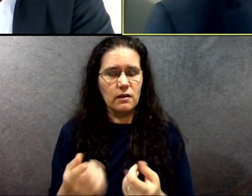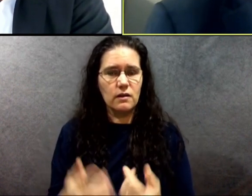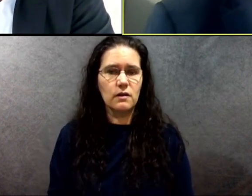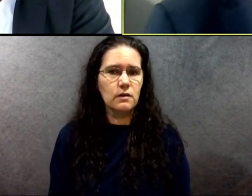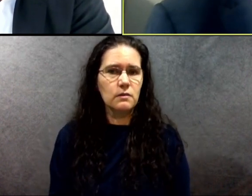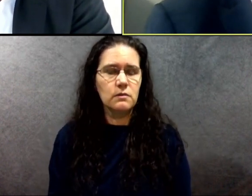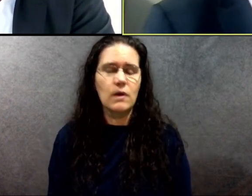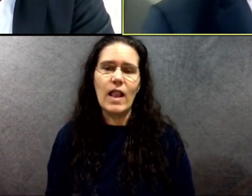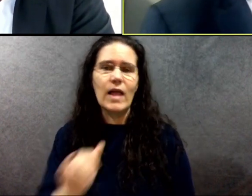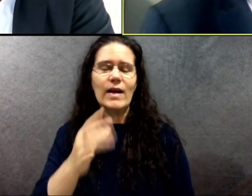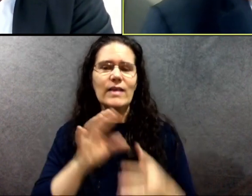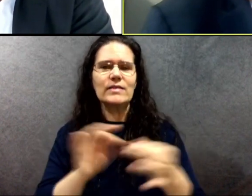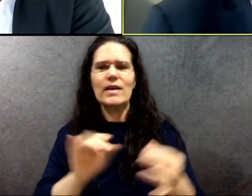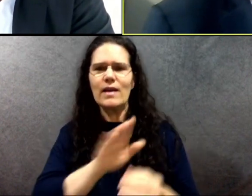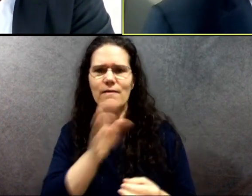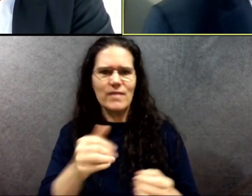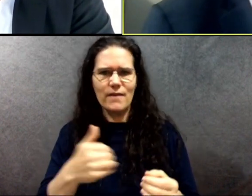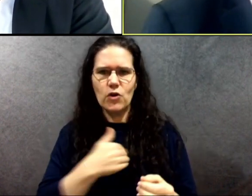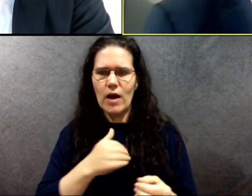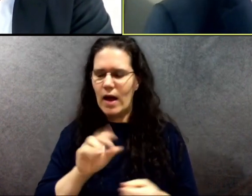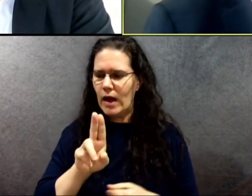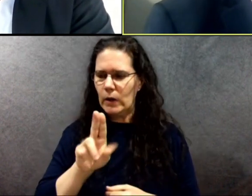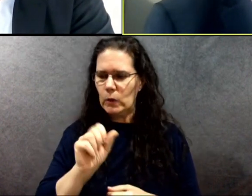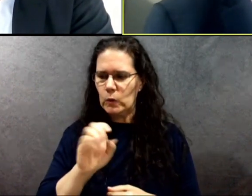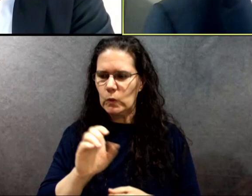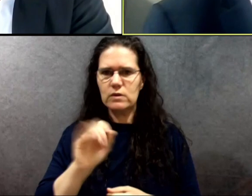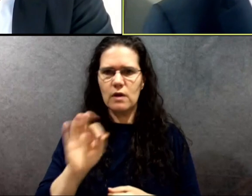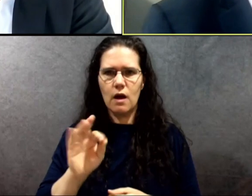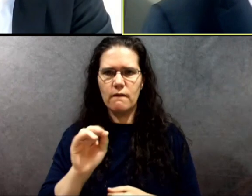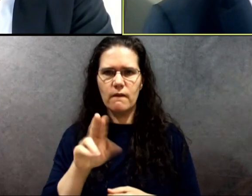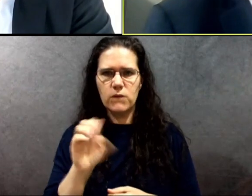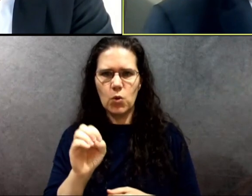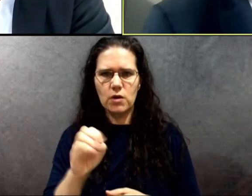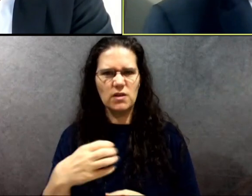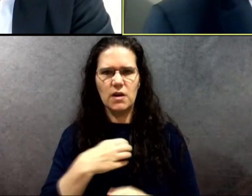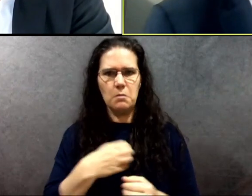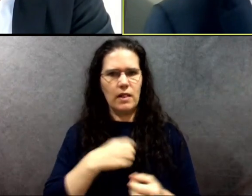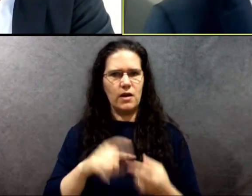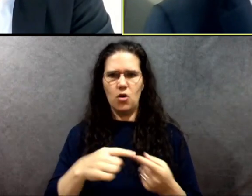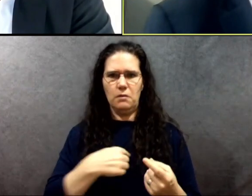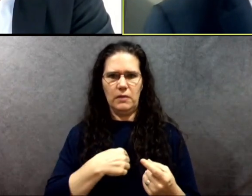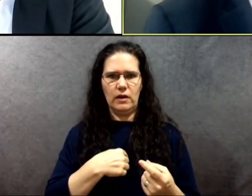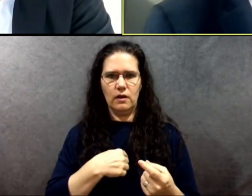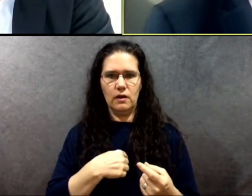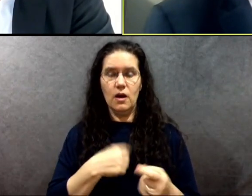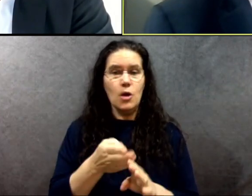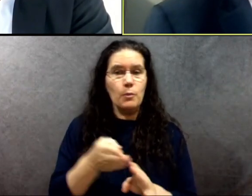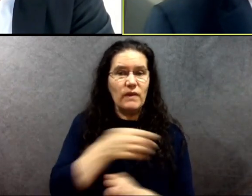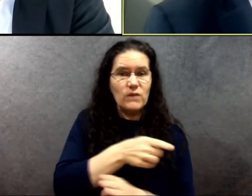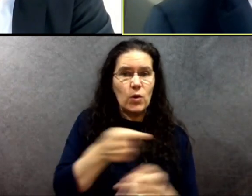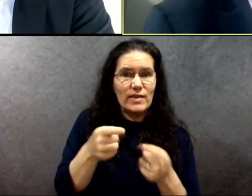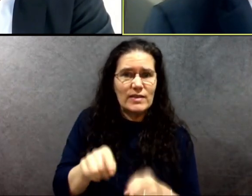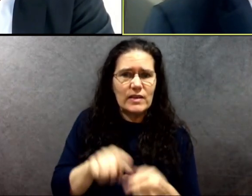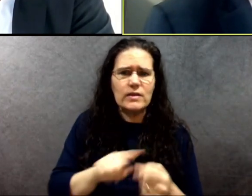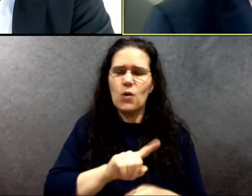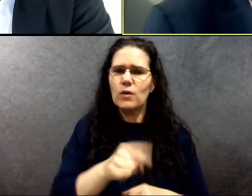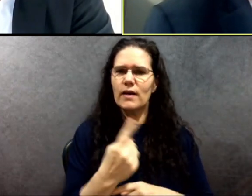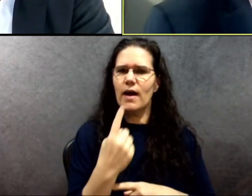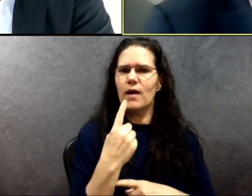Like I said, I've never had a use of force complaint. Prior to this, prior to this incident, I'd only been disciplined one time.